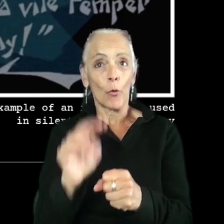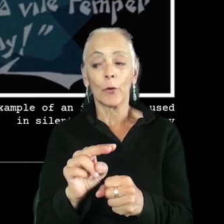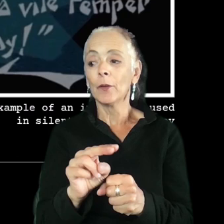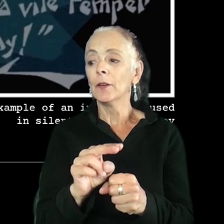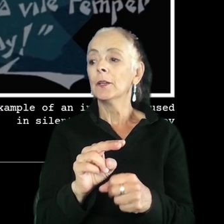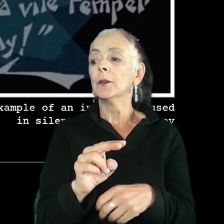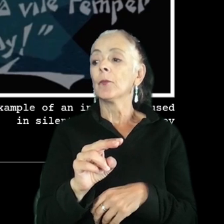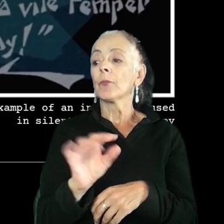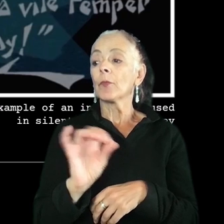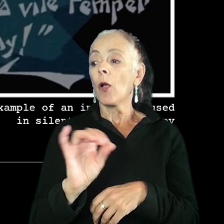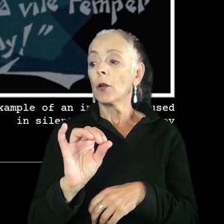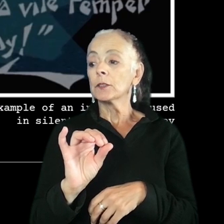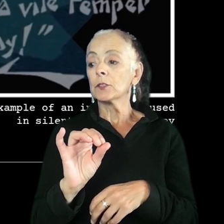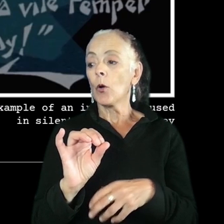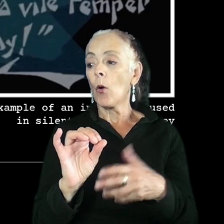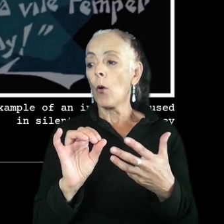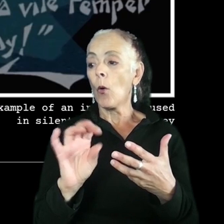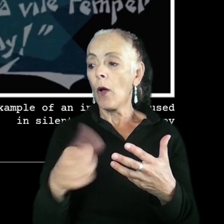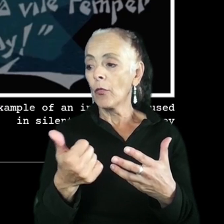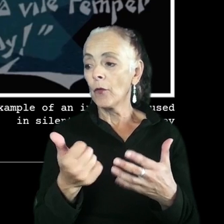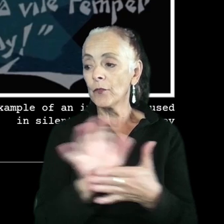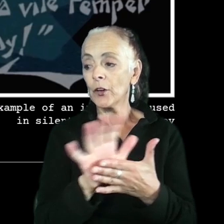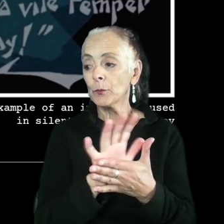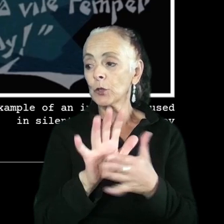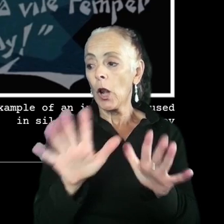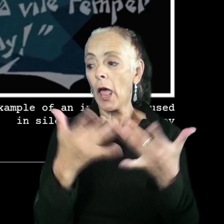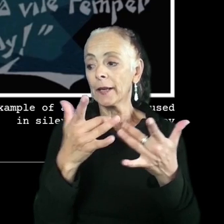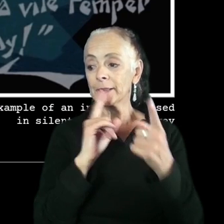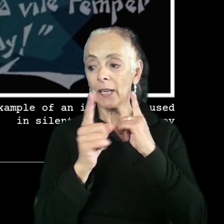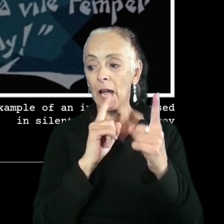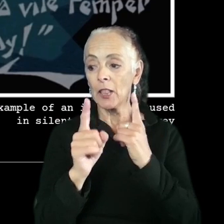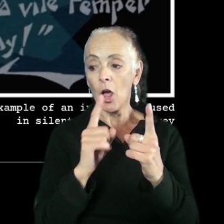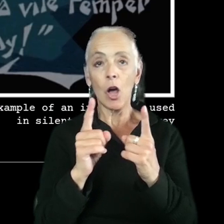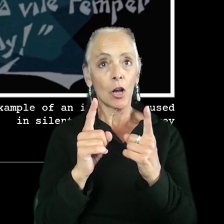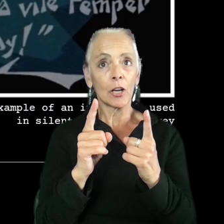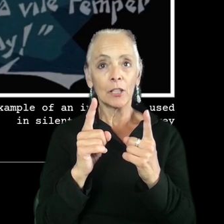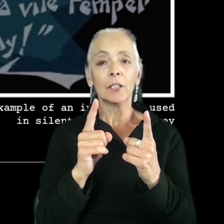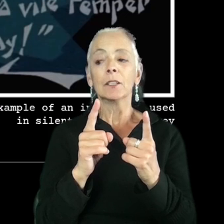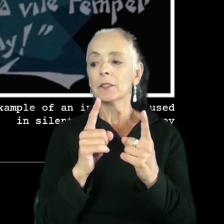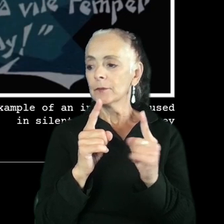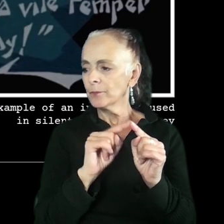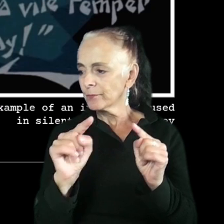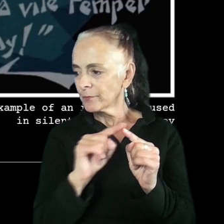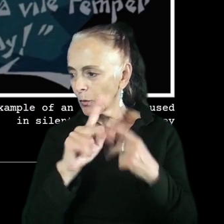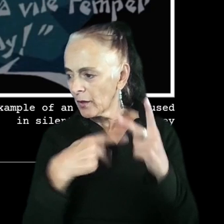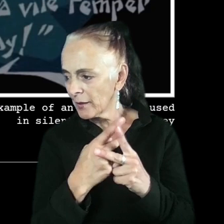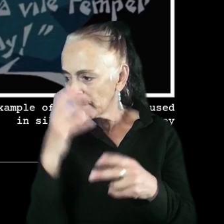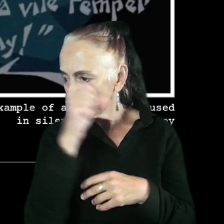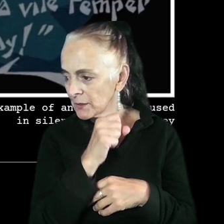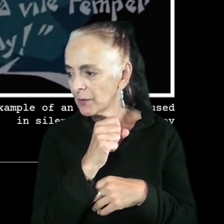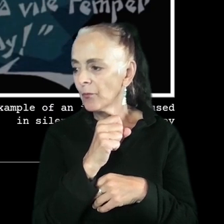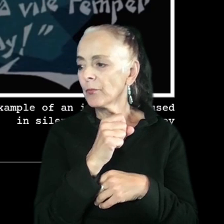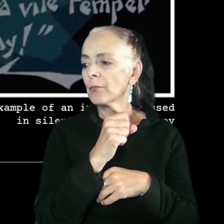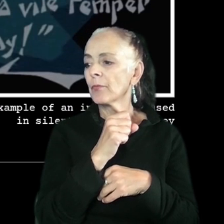are very light in dialogue and also represent a deaf actress. And, you know, so there are places that